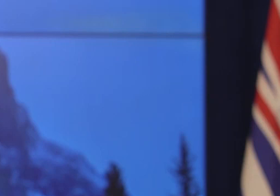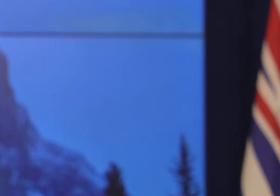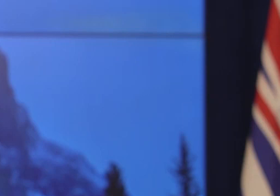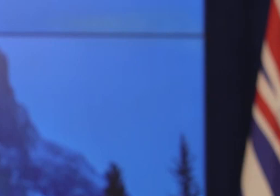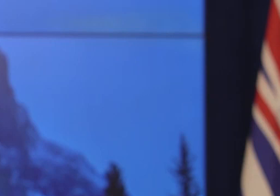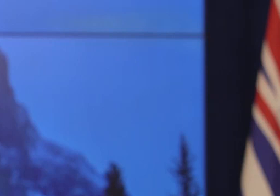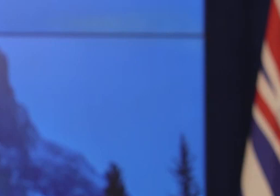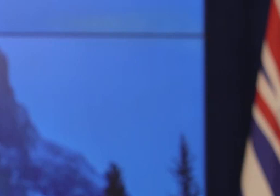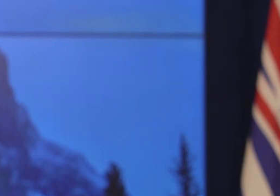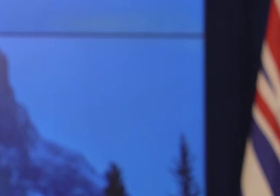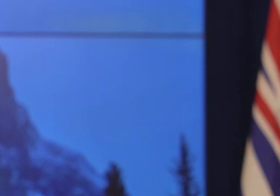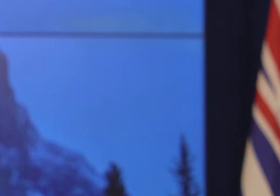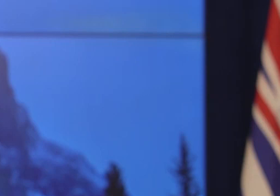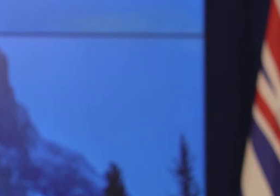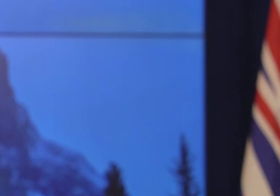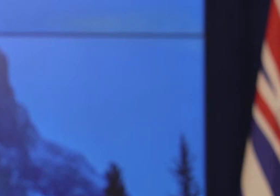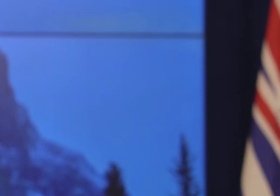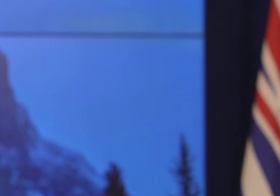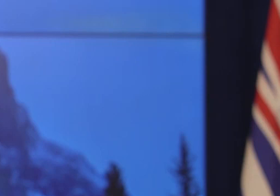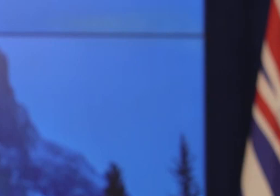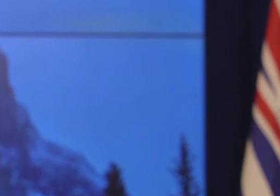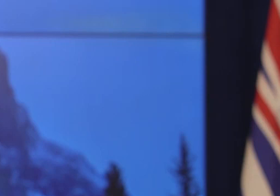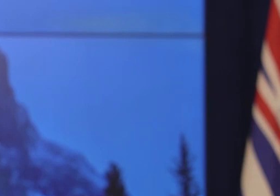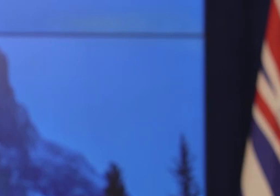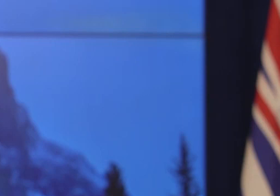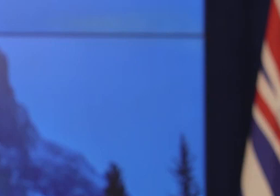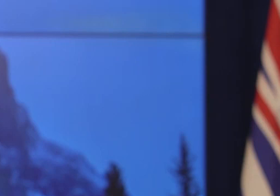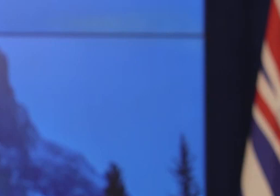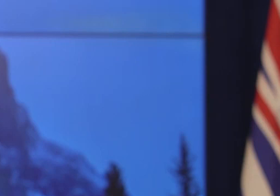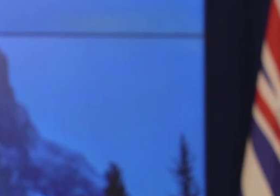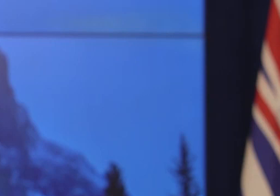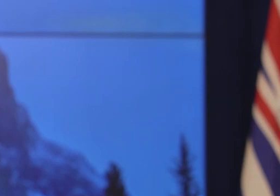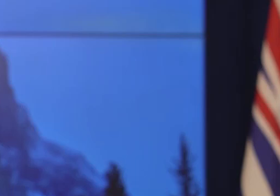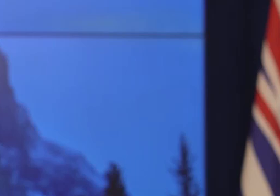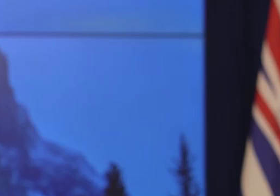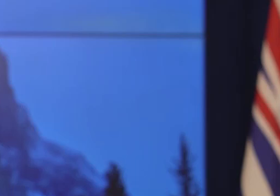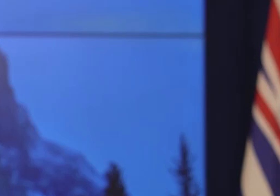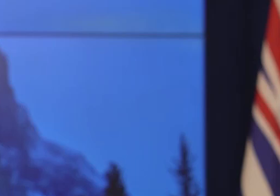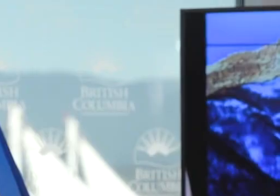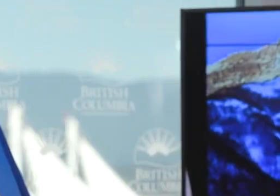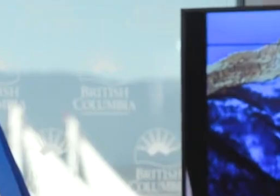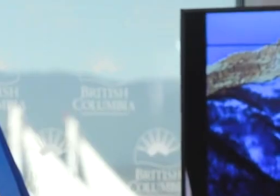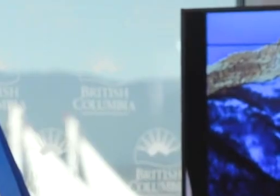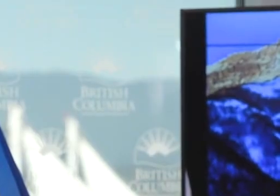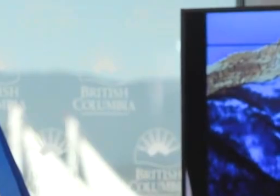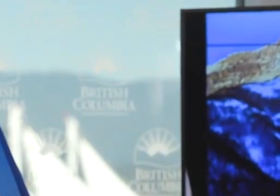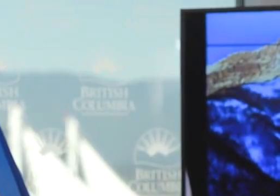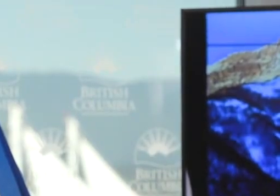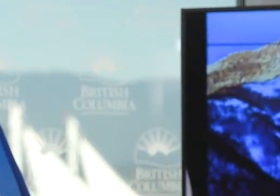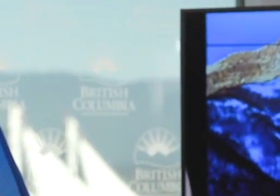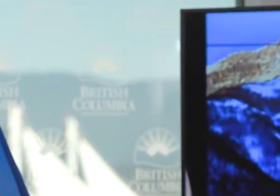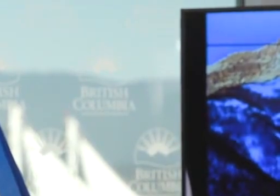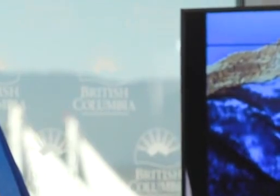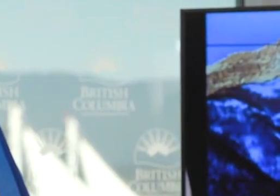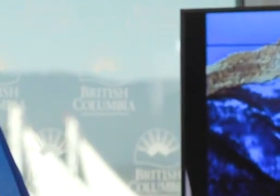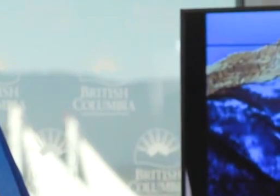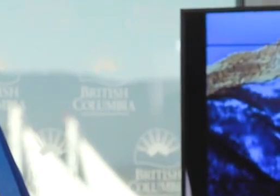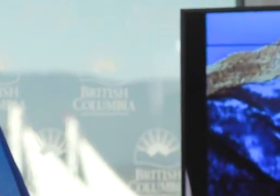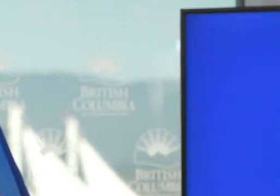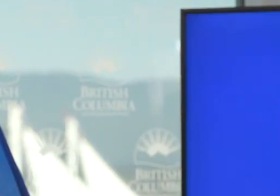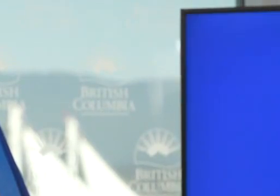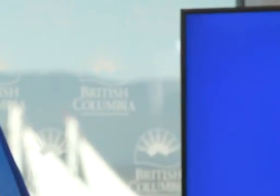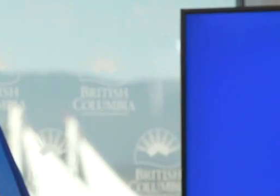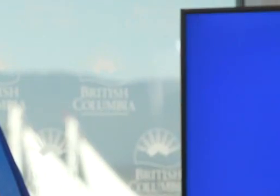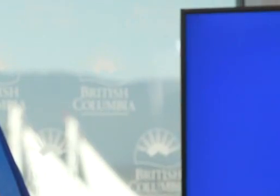heat events as people and as government and as a health system. Thank you. Thank you very much, Minister